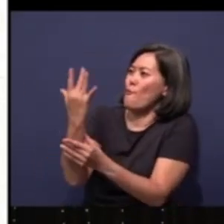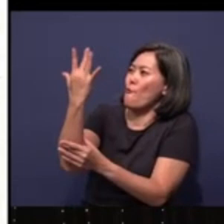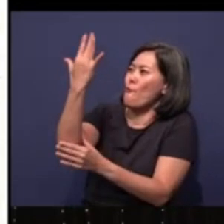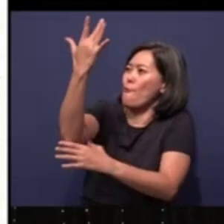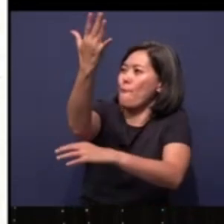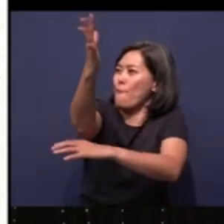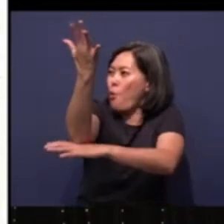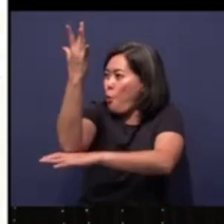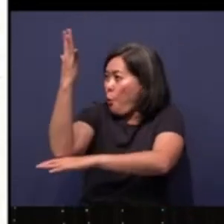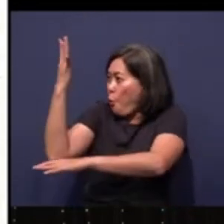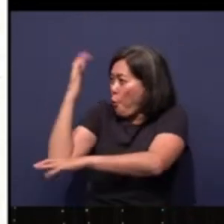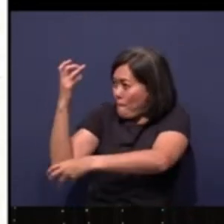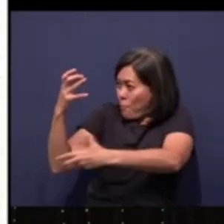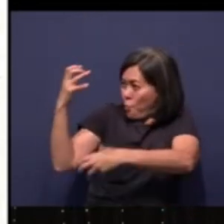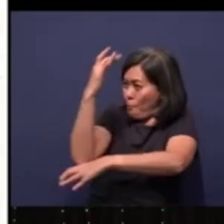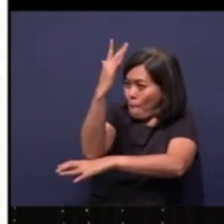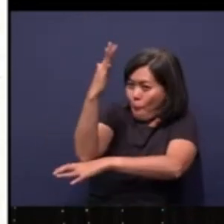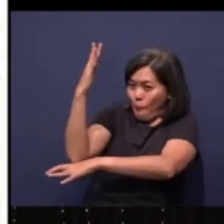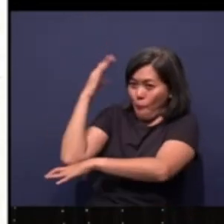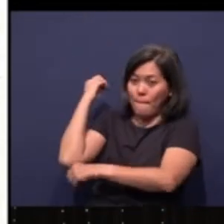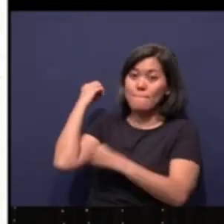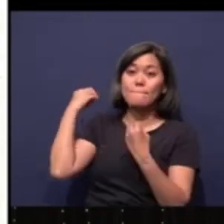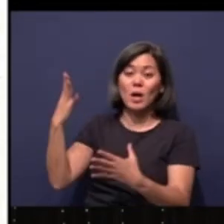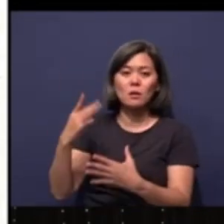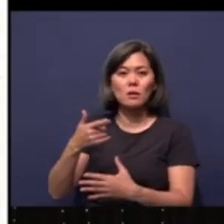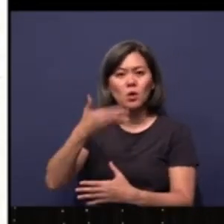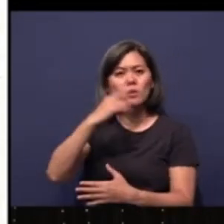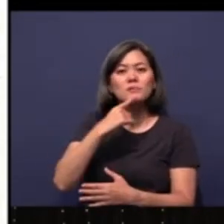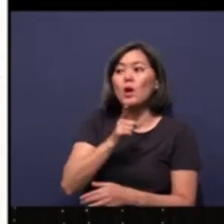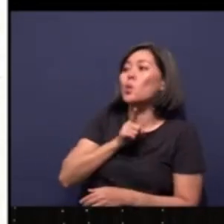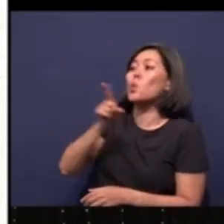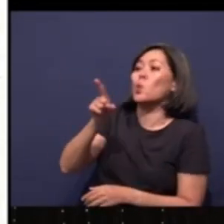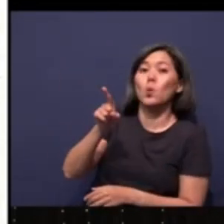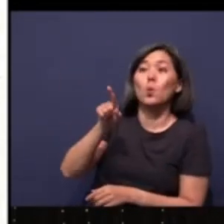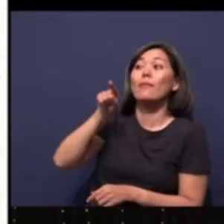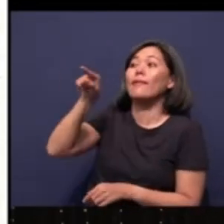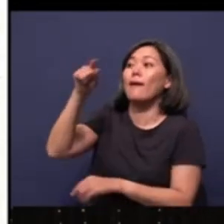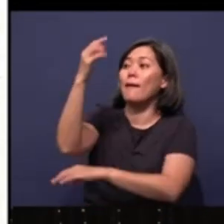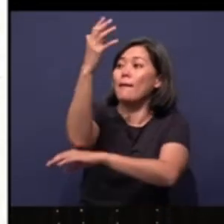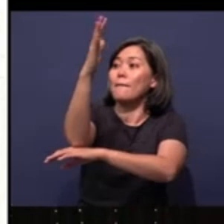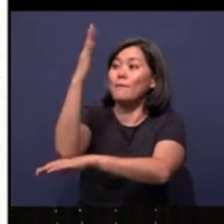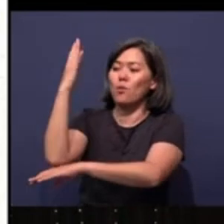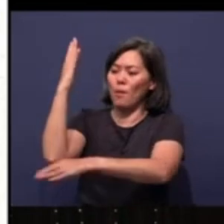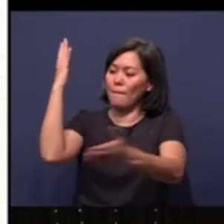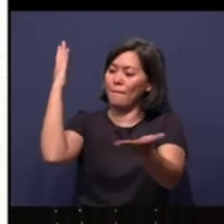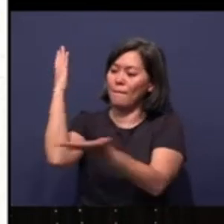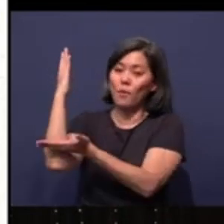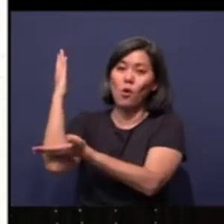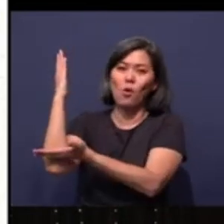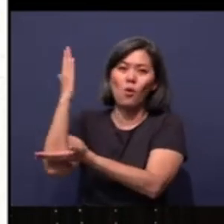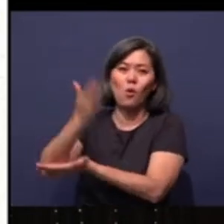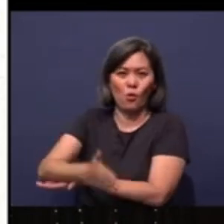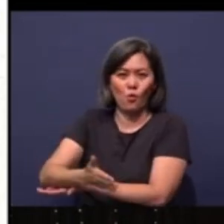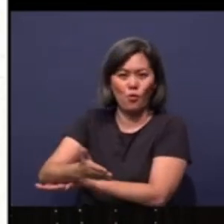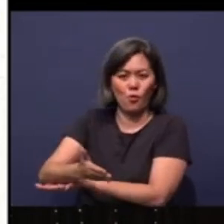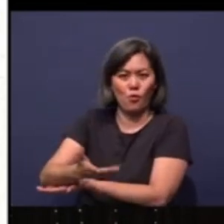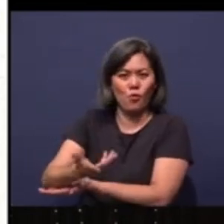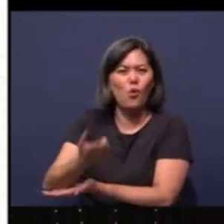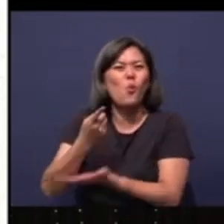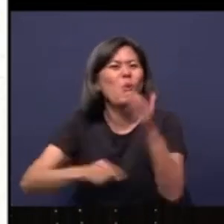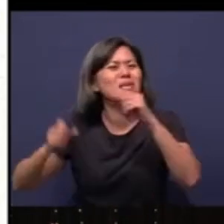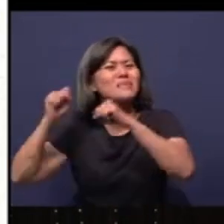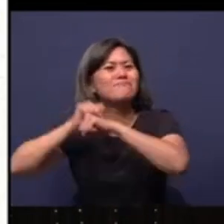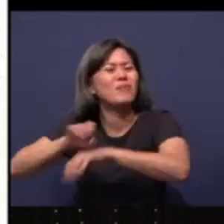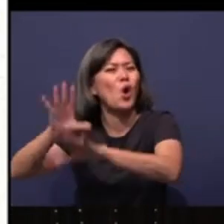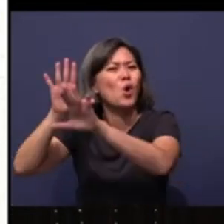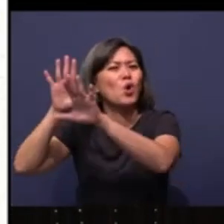big fat trees? And God say, go there. Because what's a mountain? God is bigger than the mountain,